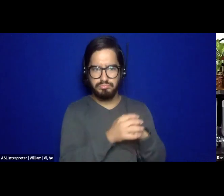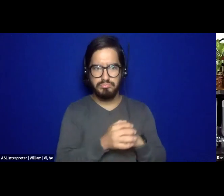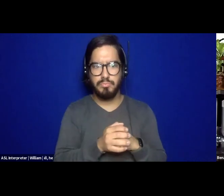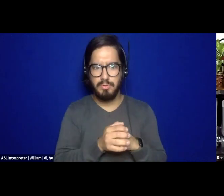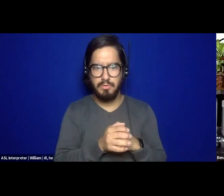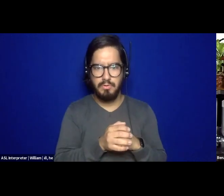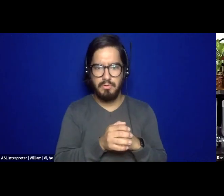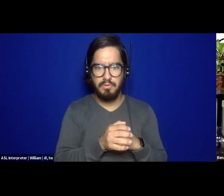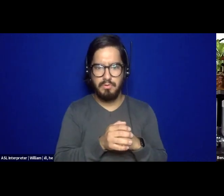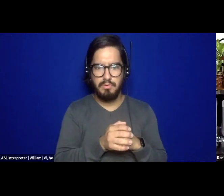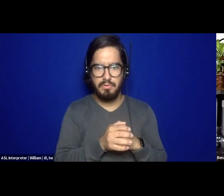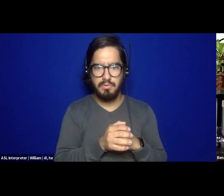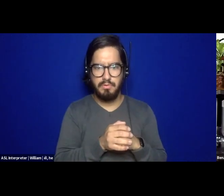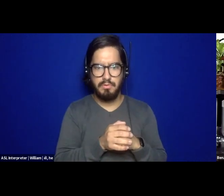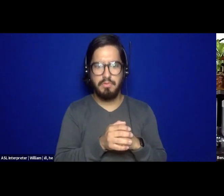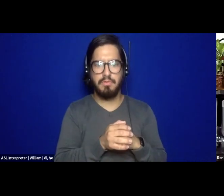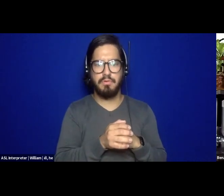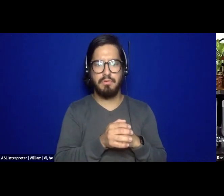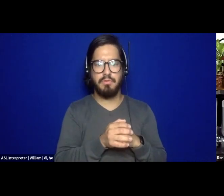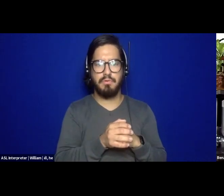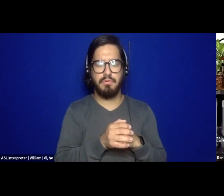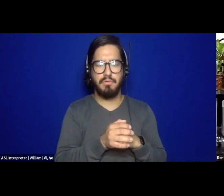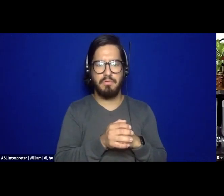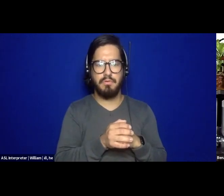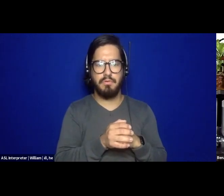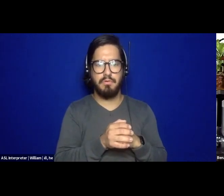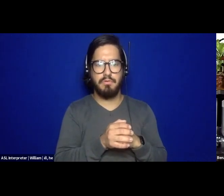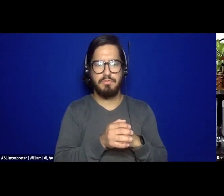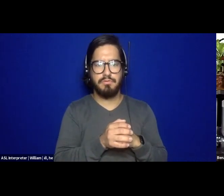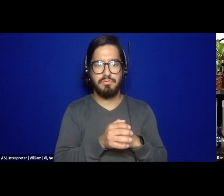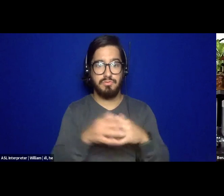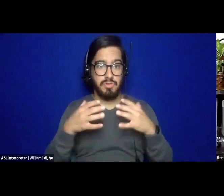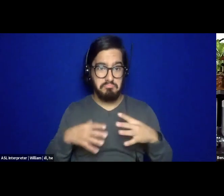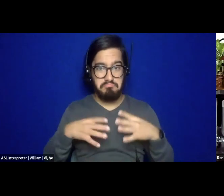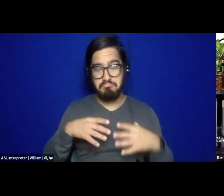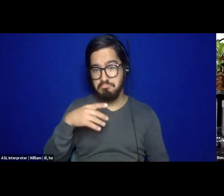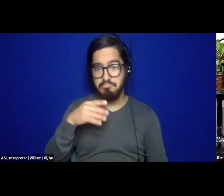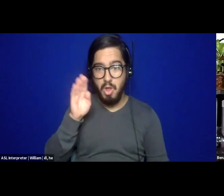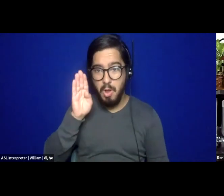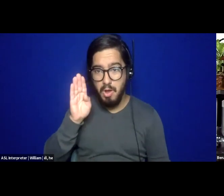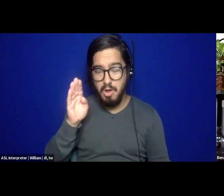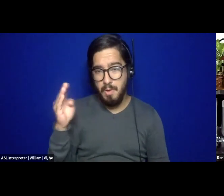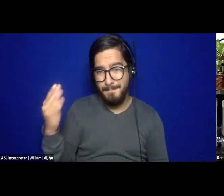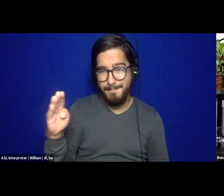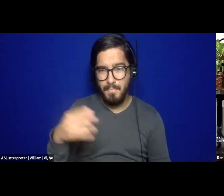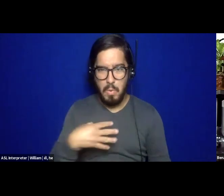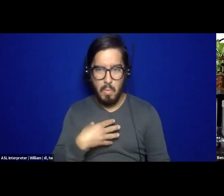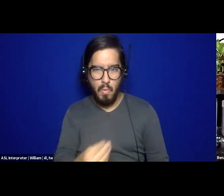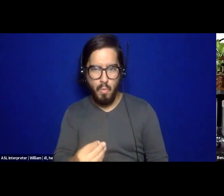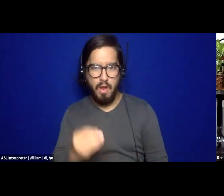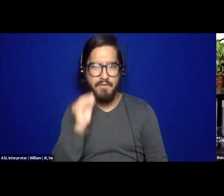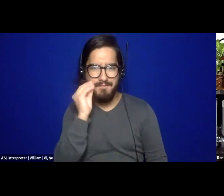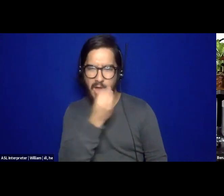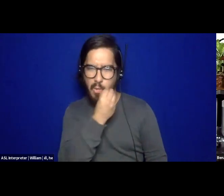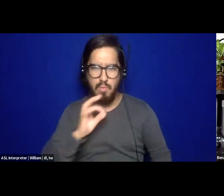am wearing a blue and white flowered shirt with,